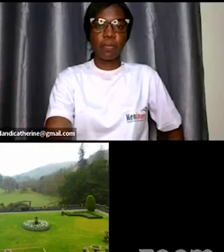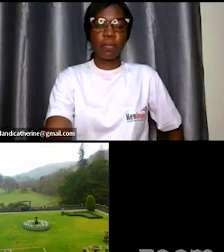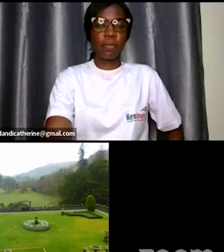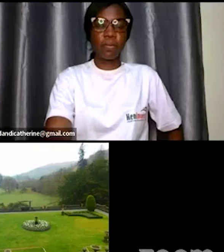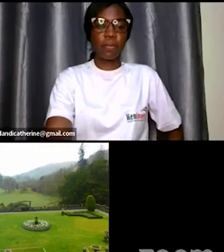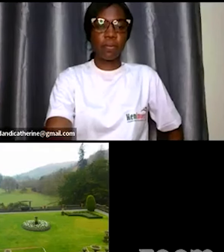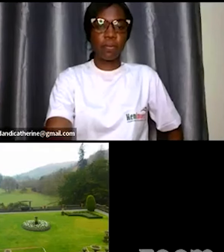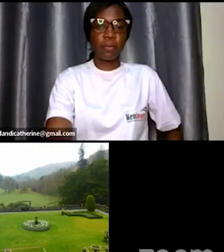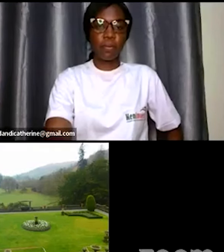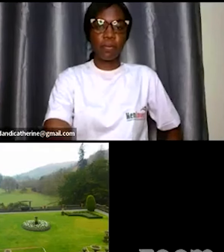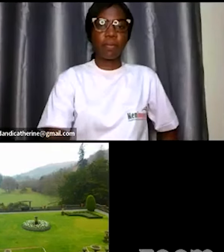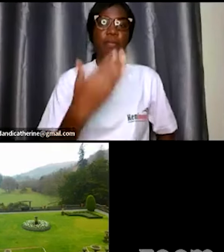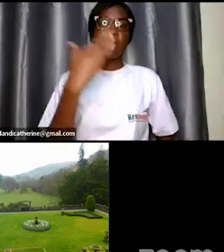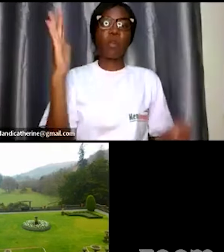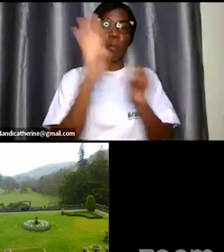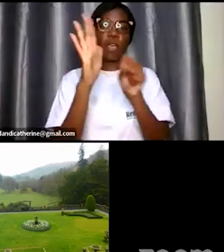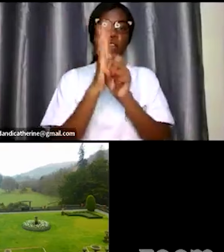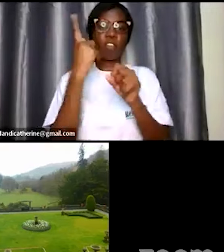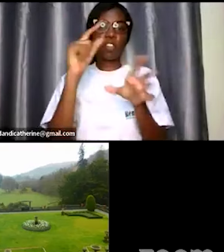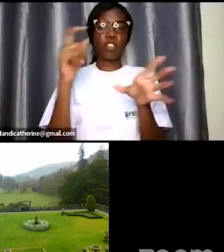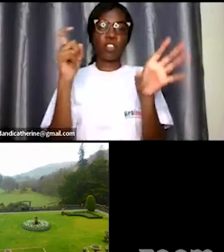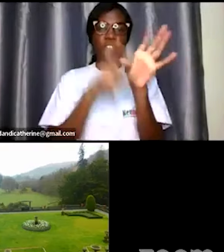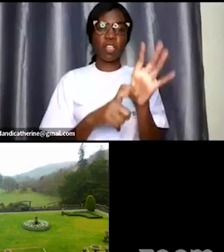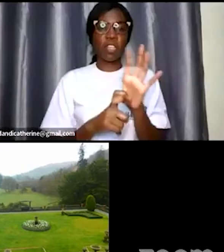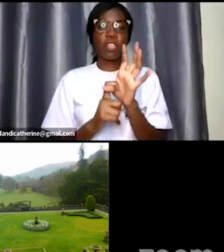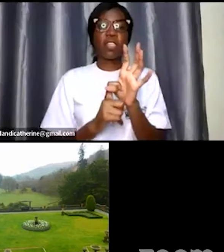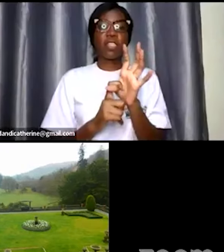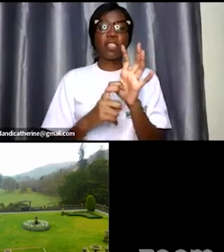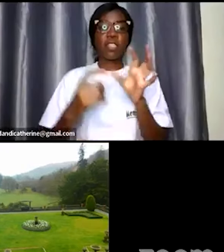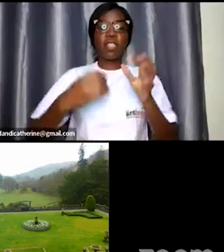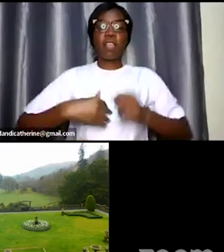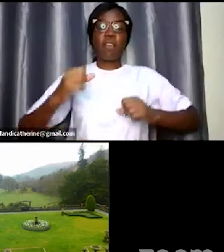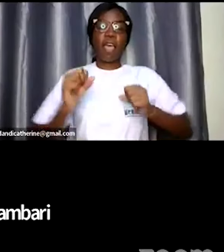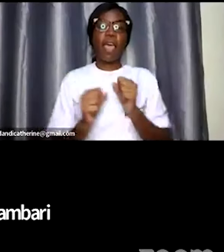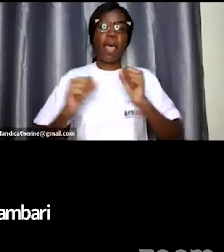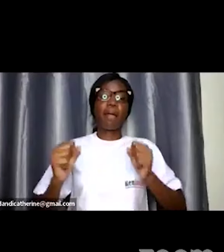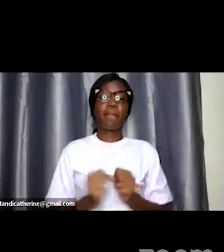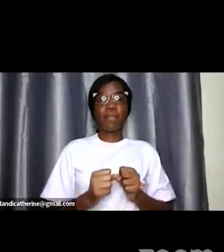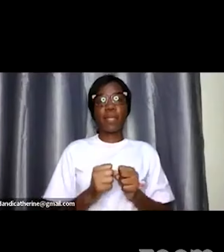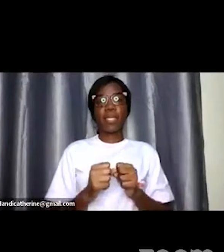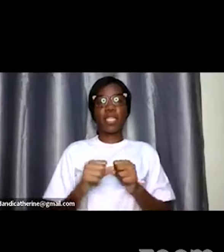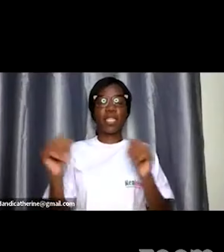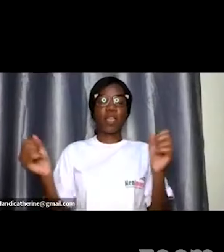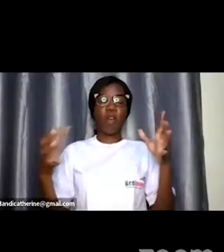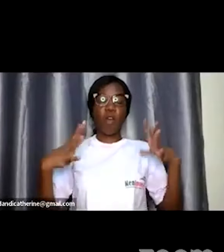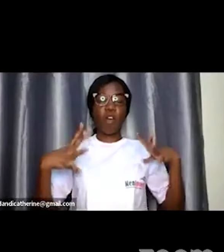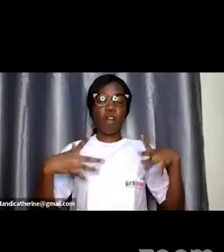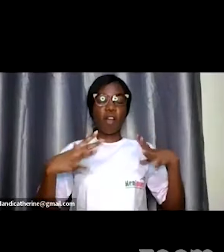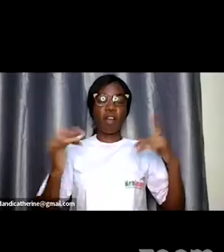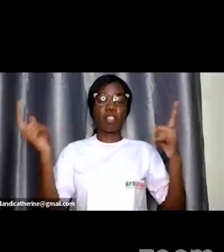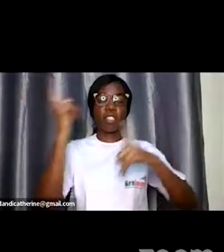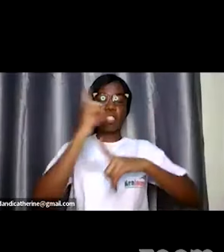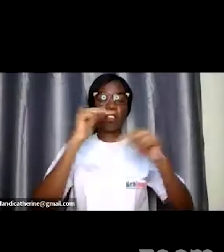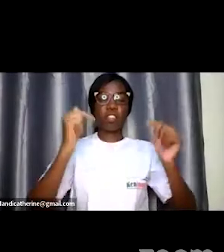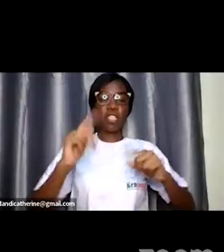very much for joining us and a happy happy uh utama aduni day to all kenyans and uh